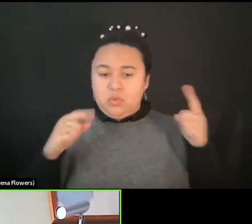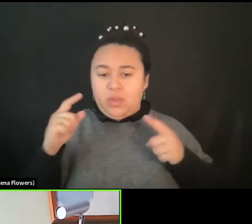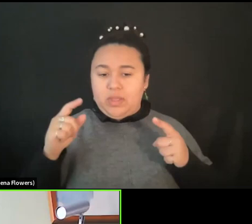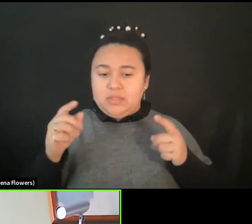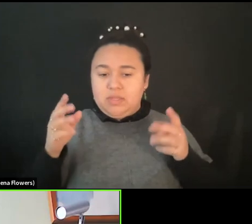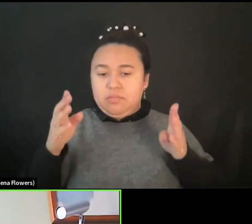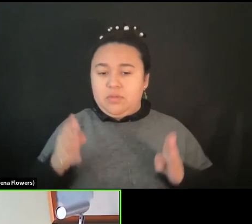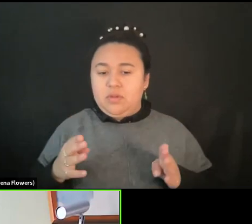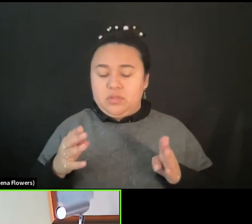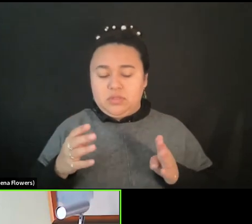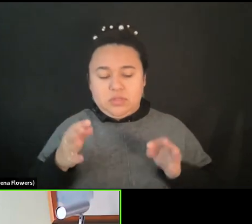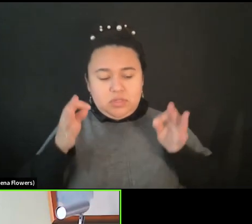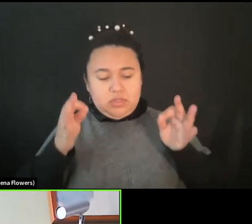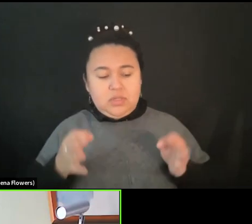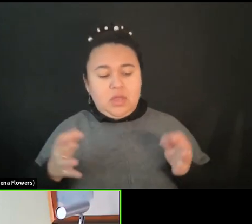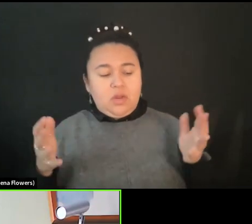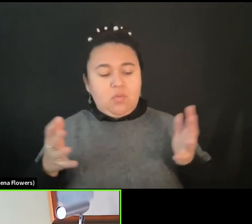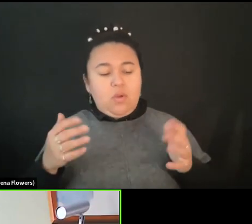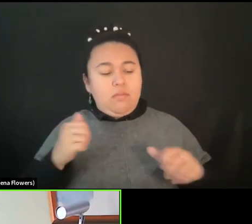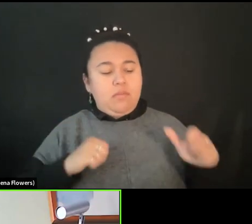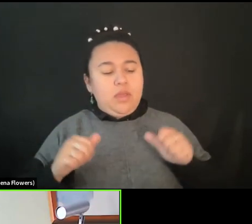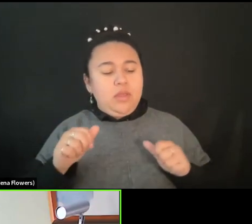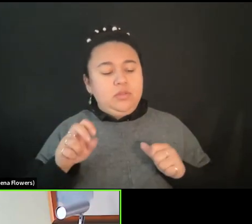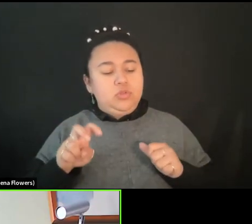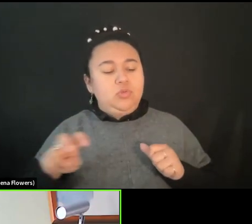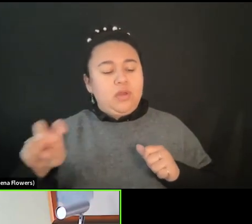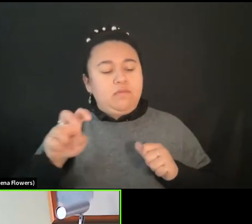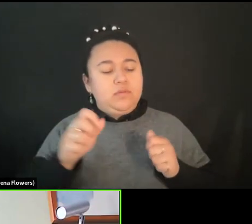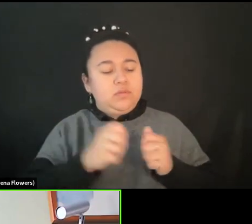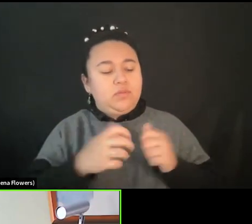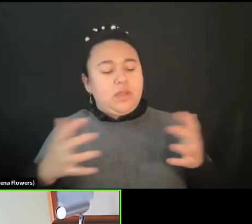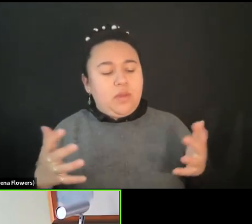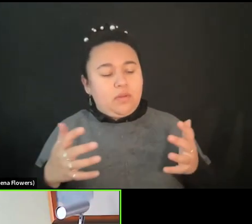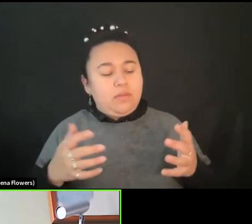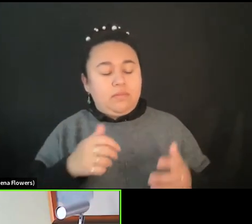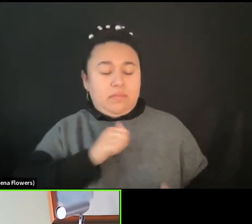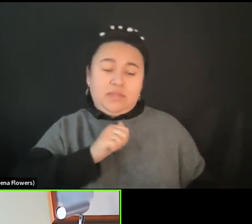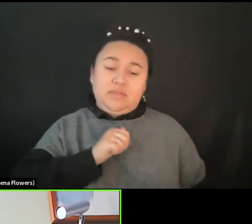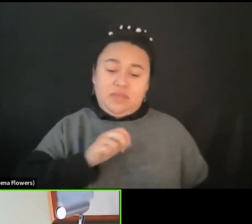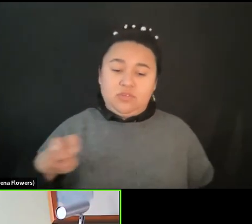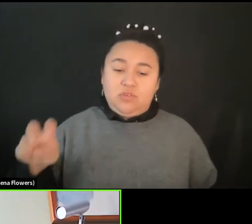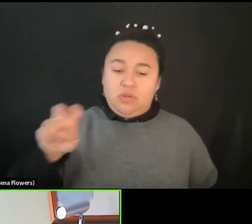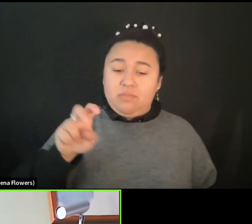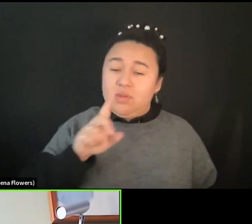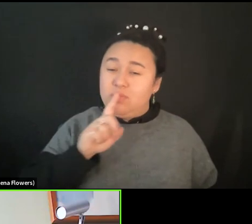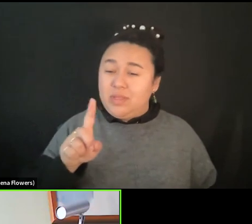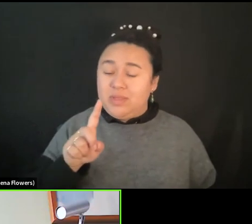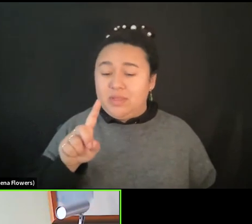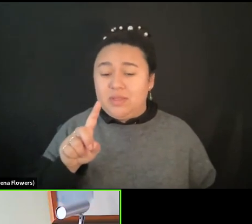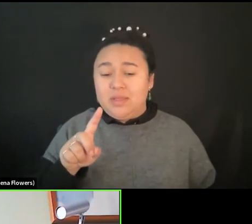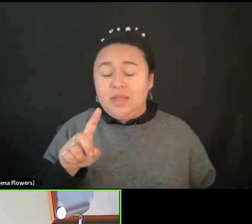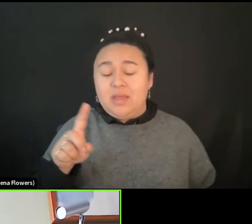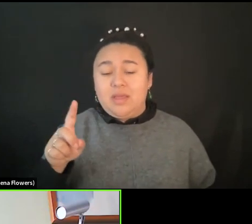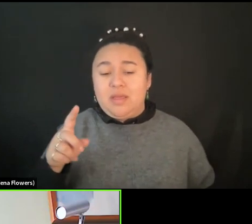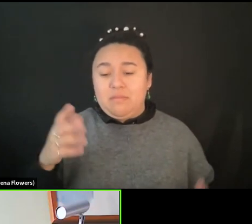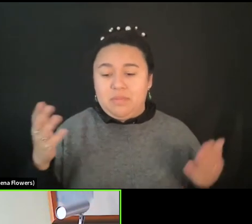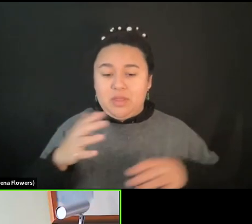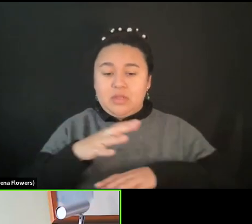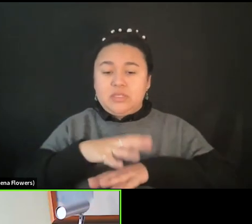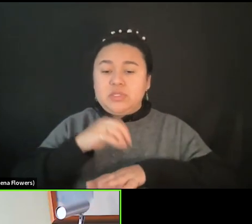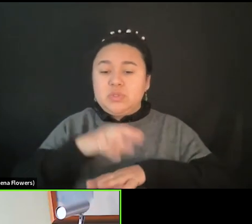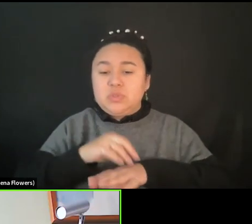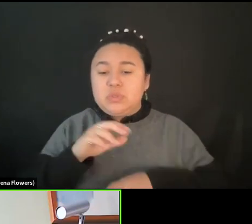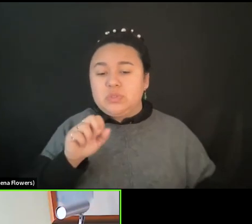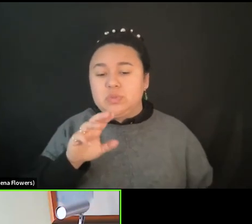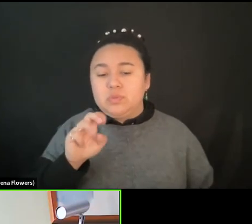to write a play which travels without him traveling. But in reality, I've been in Sweden for the last three months touring all across the